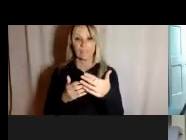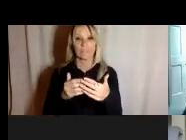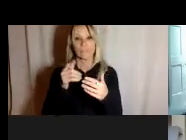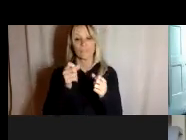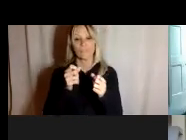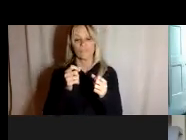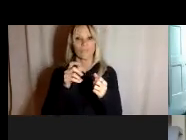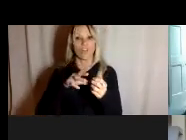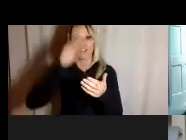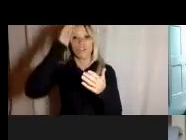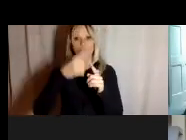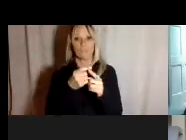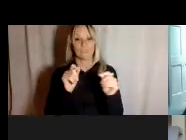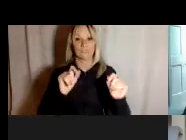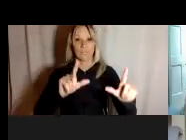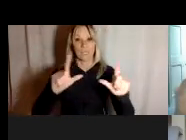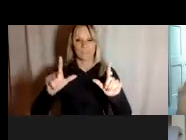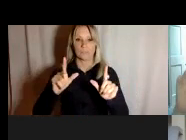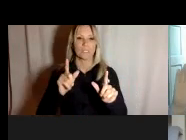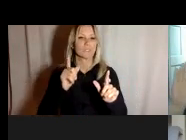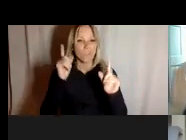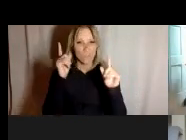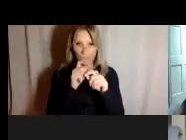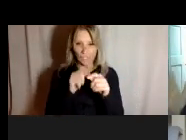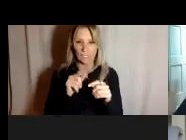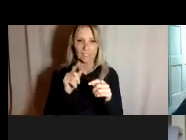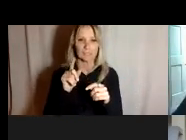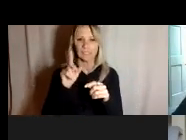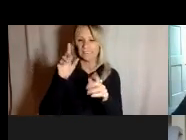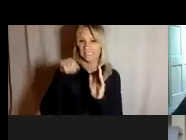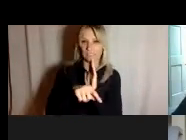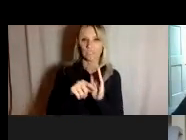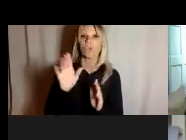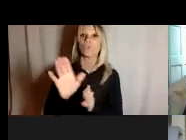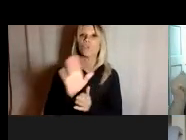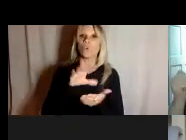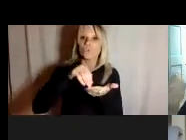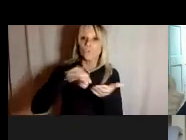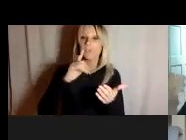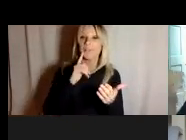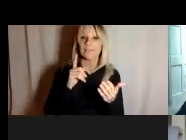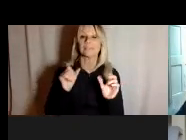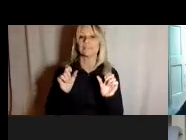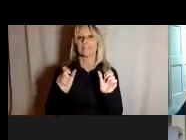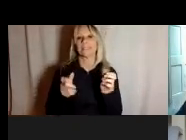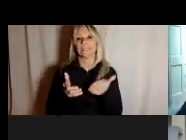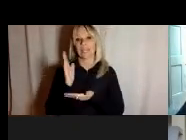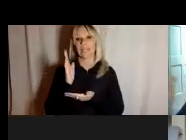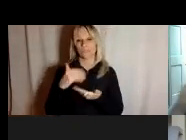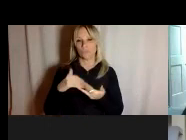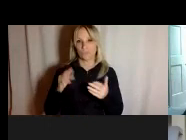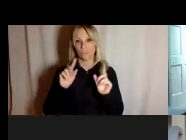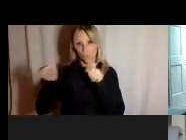so complicated but i really think we can simplify it to this your student is entitled to go to school and they're entitled to learn